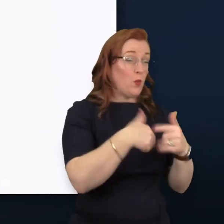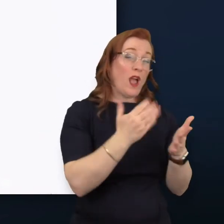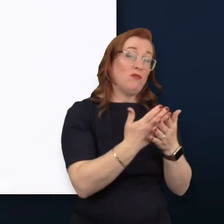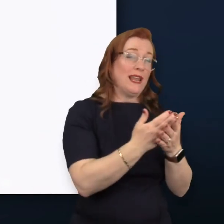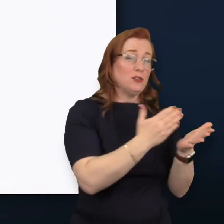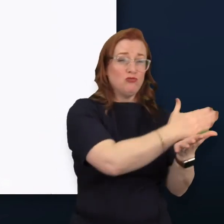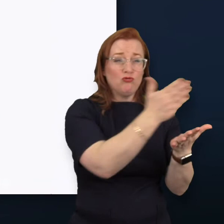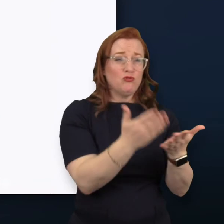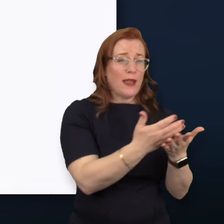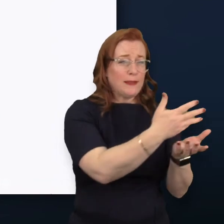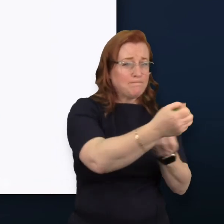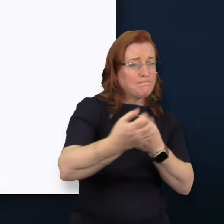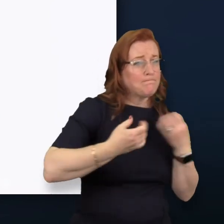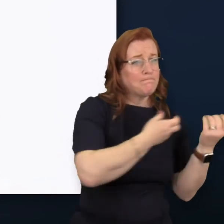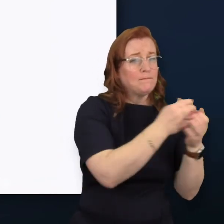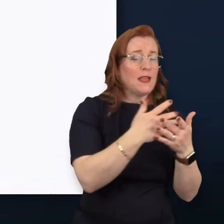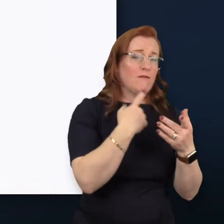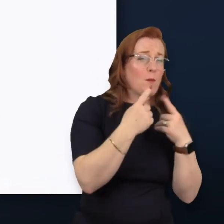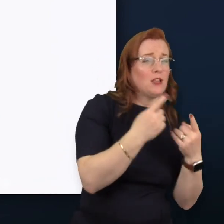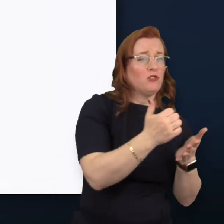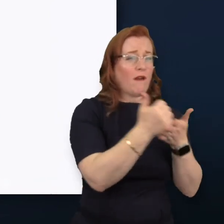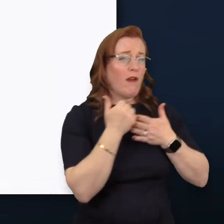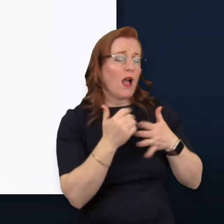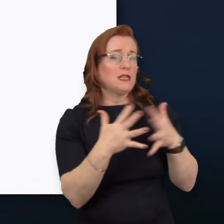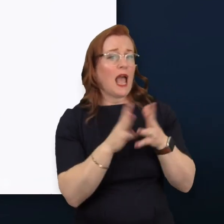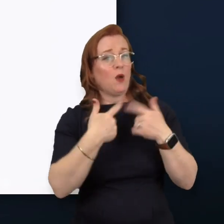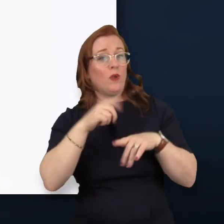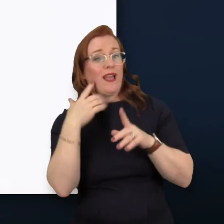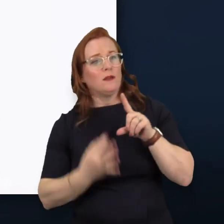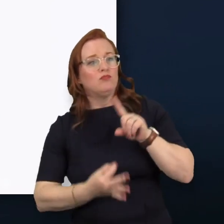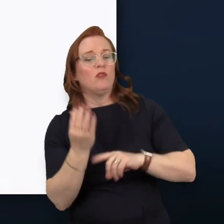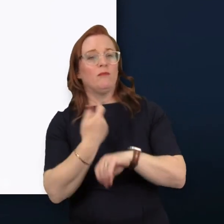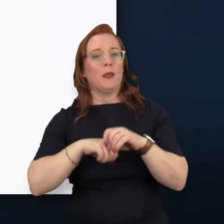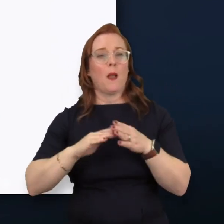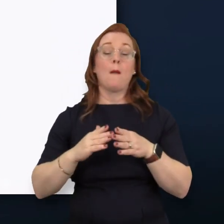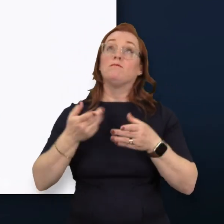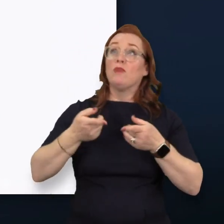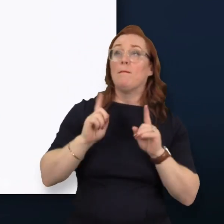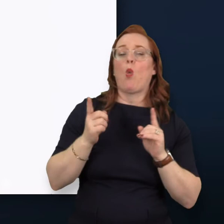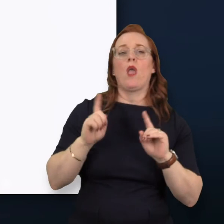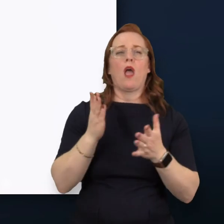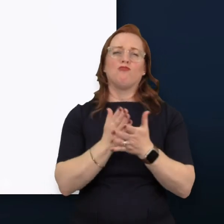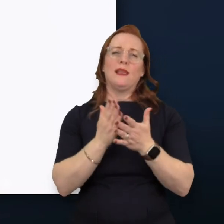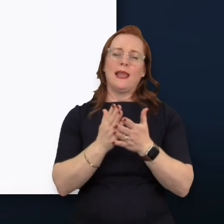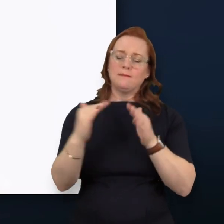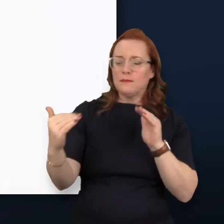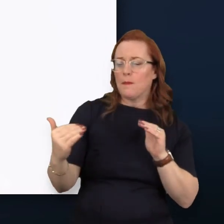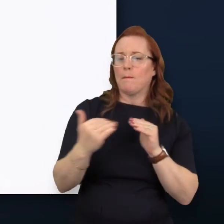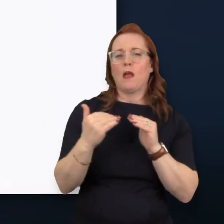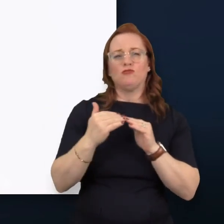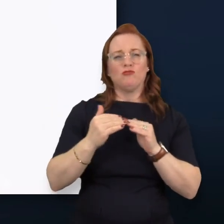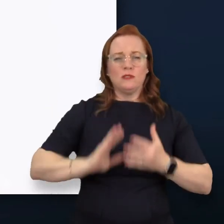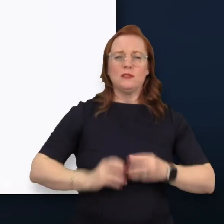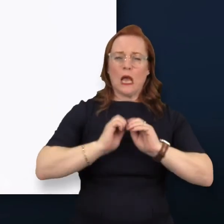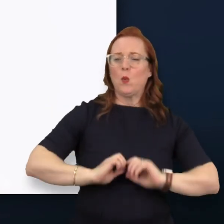advice on what we can do better to be an employer that is really designed well